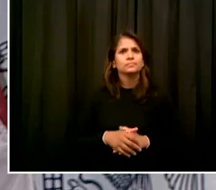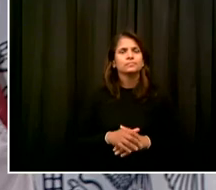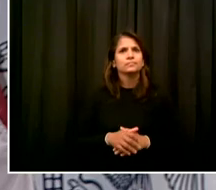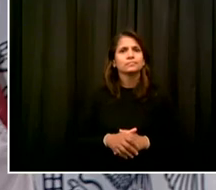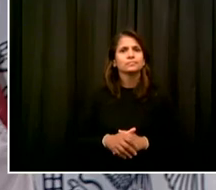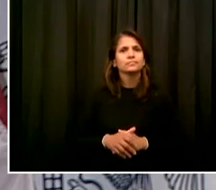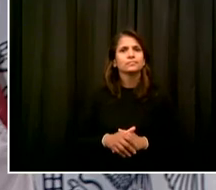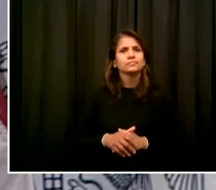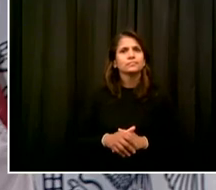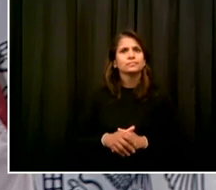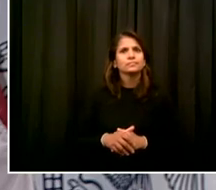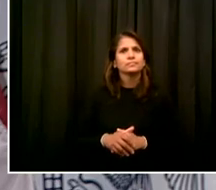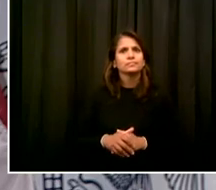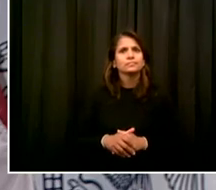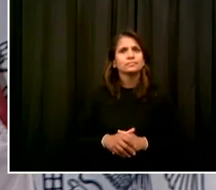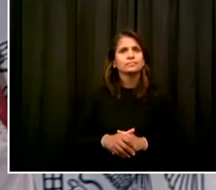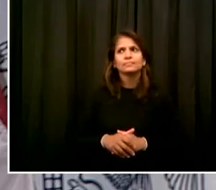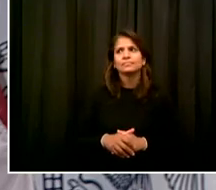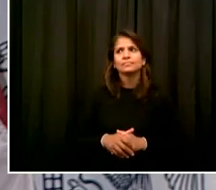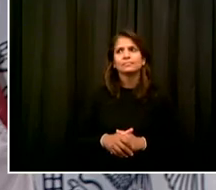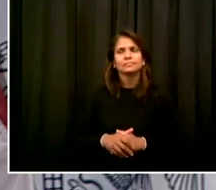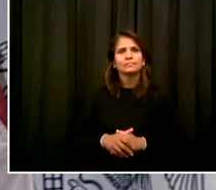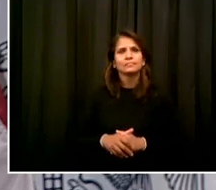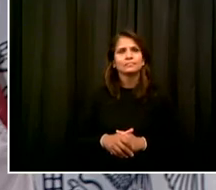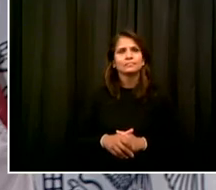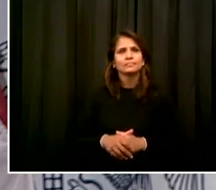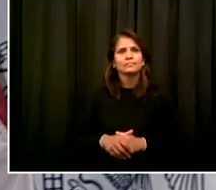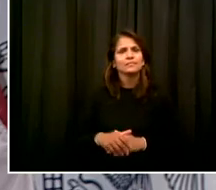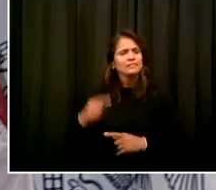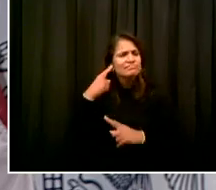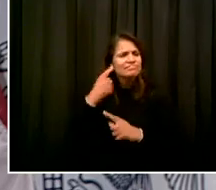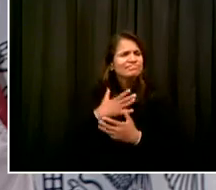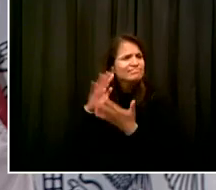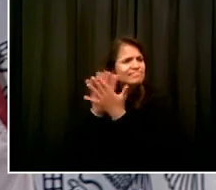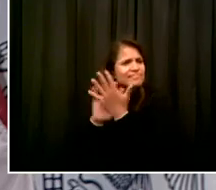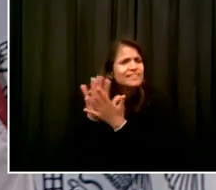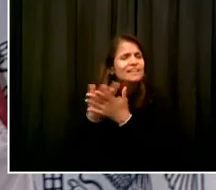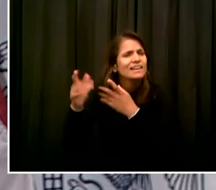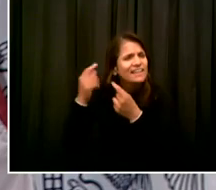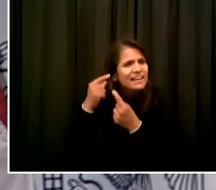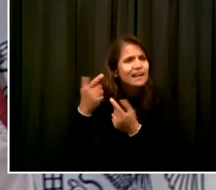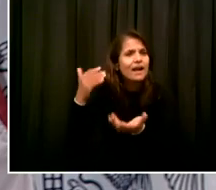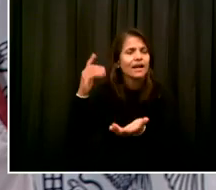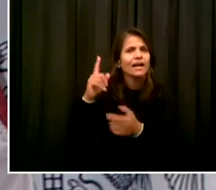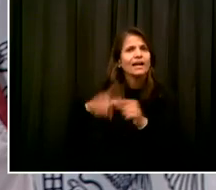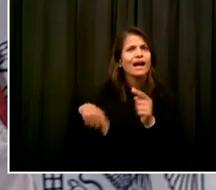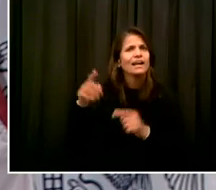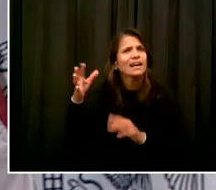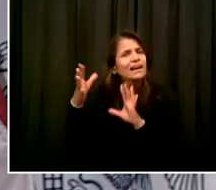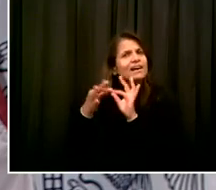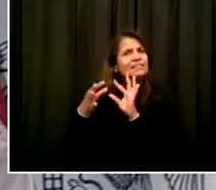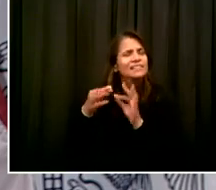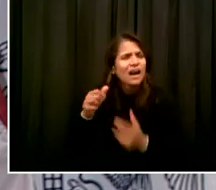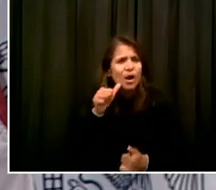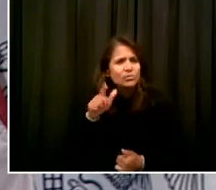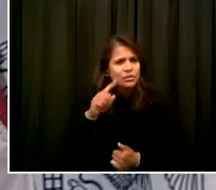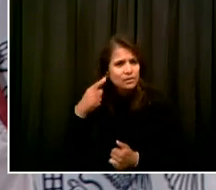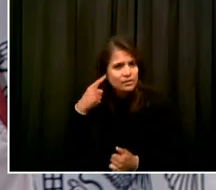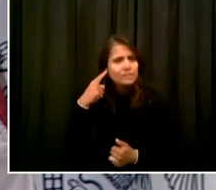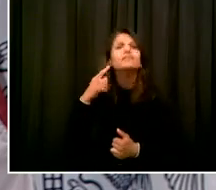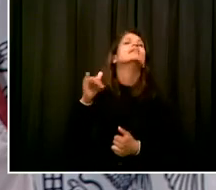You are a diplomat, sir. I think the fact is, I've said it before, I truly believe it. This is not about